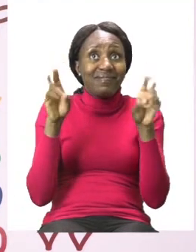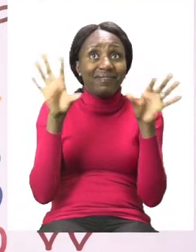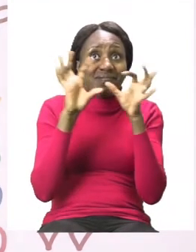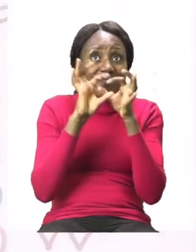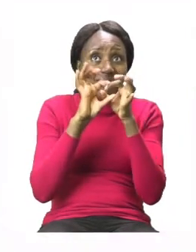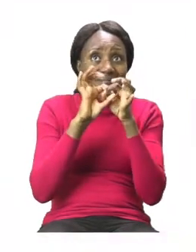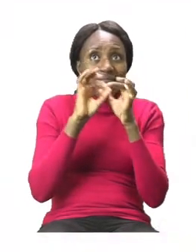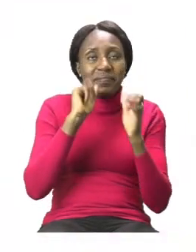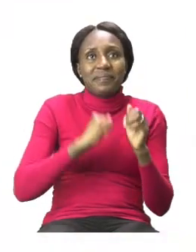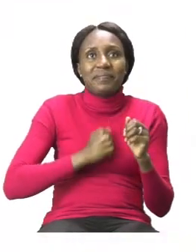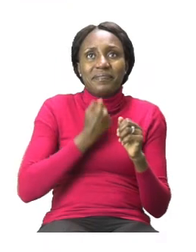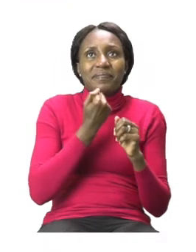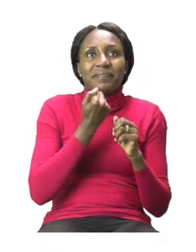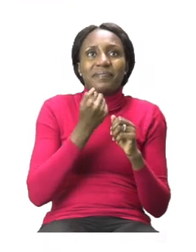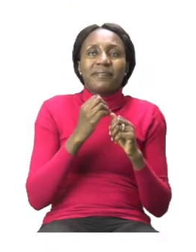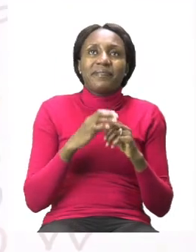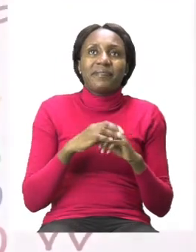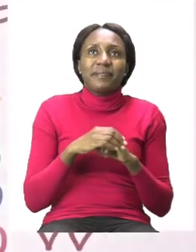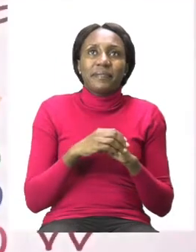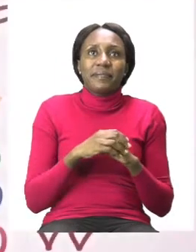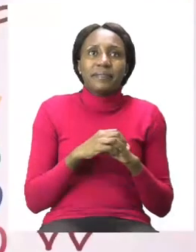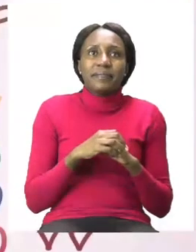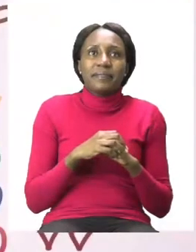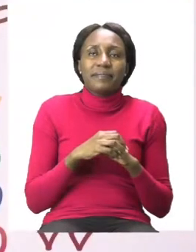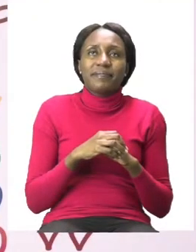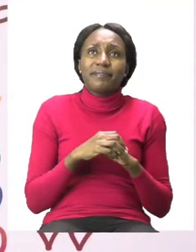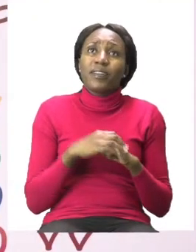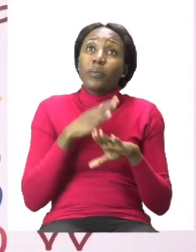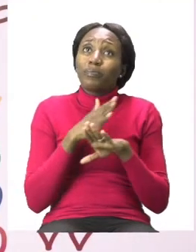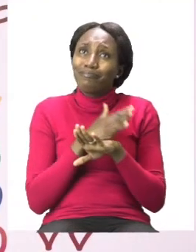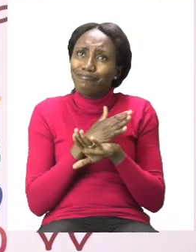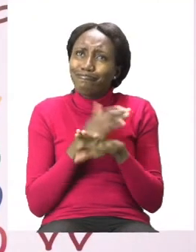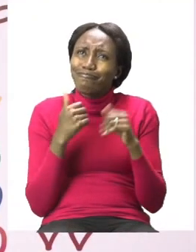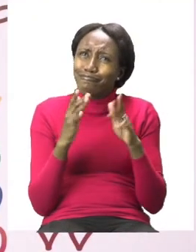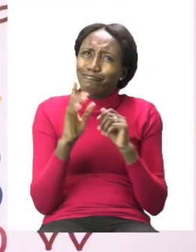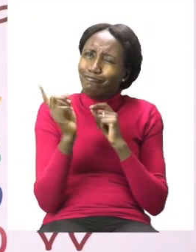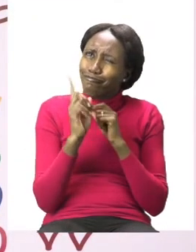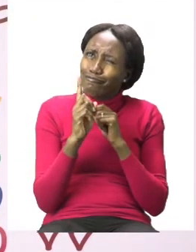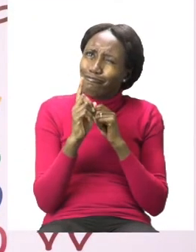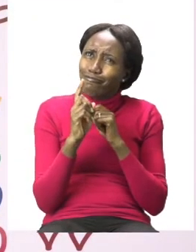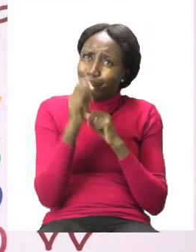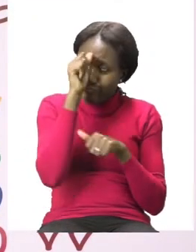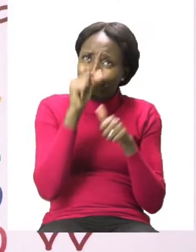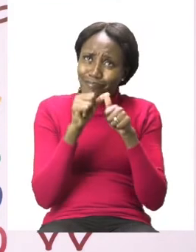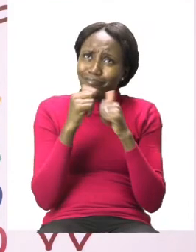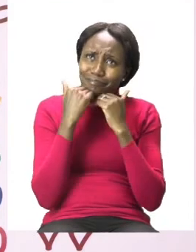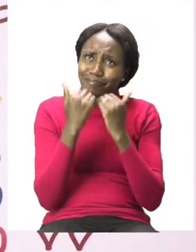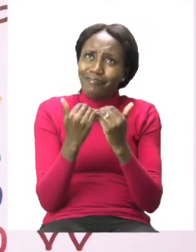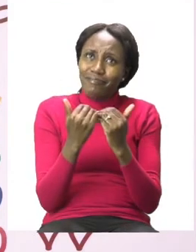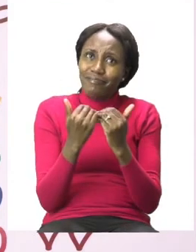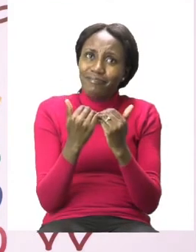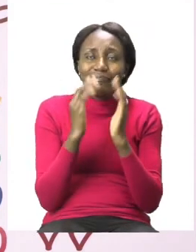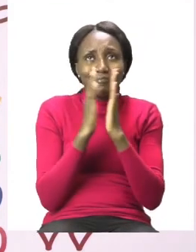My Home. And before we get into any lessons boys and girls we need